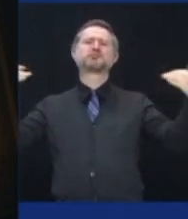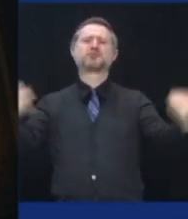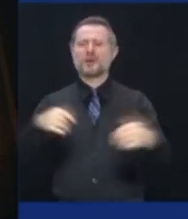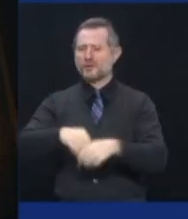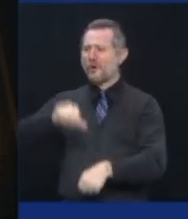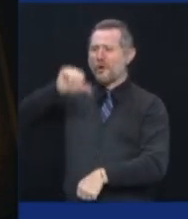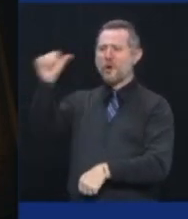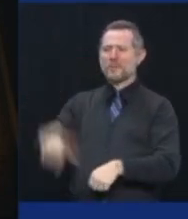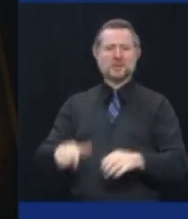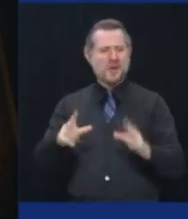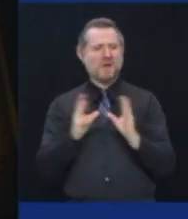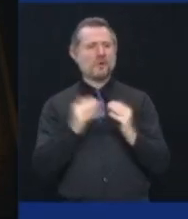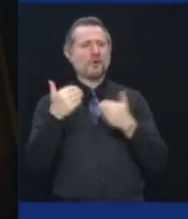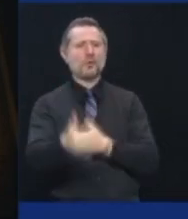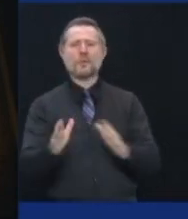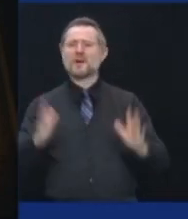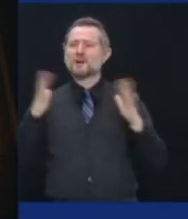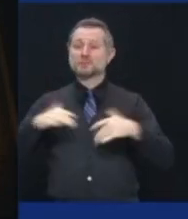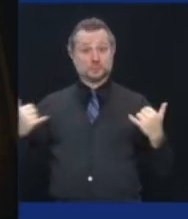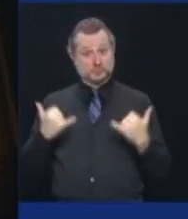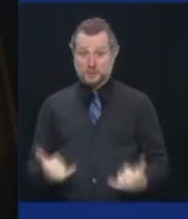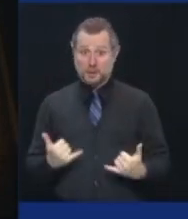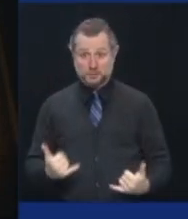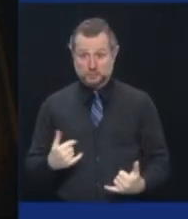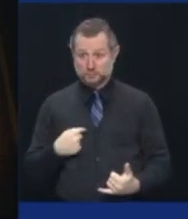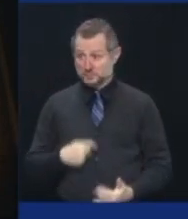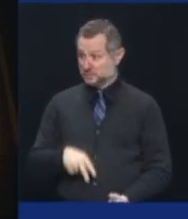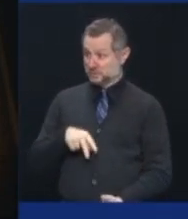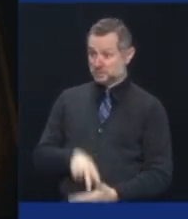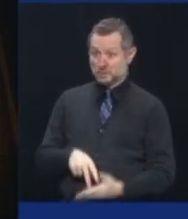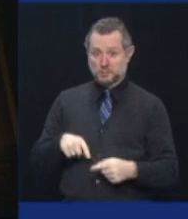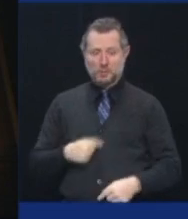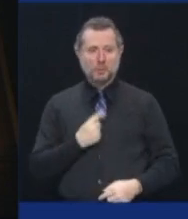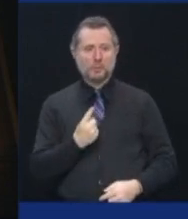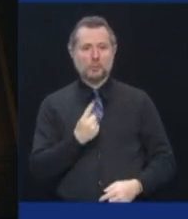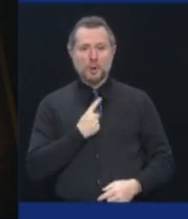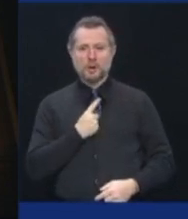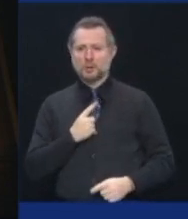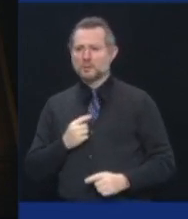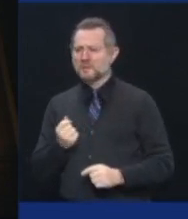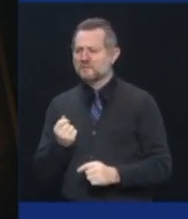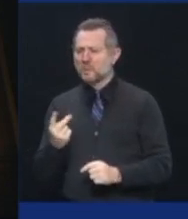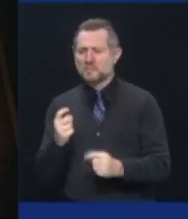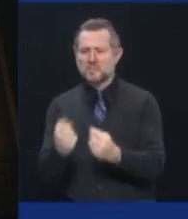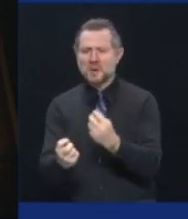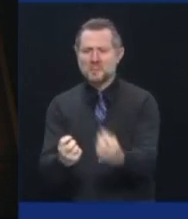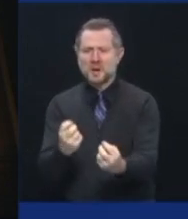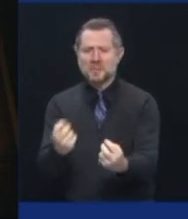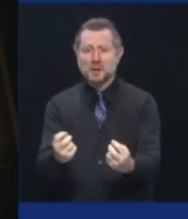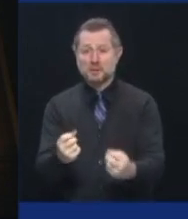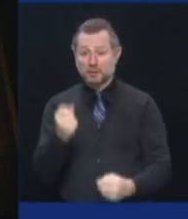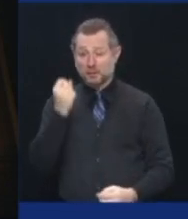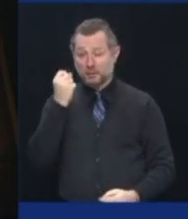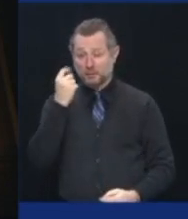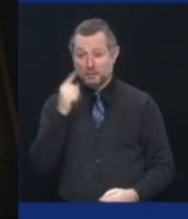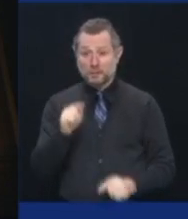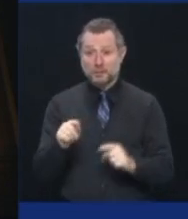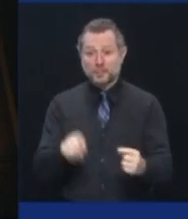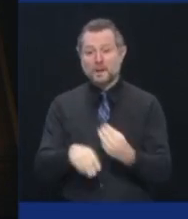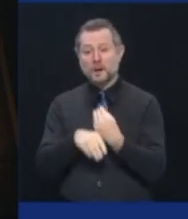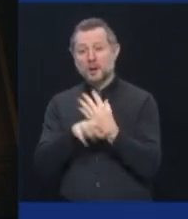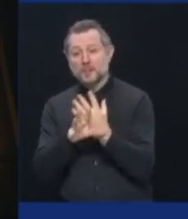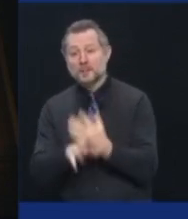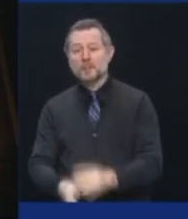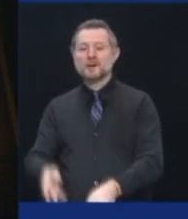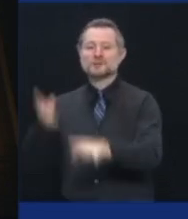I'm speaking in person with a small group, but broadcasting, Zooming, and streaming, and in this new and